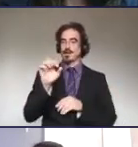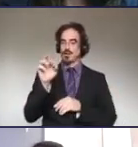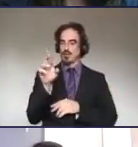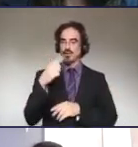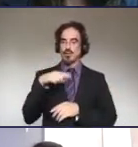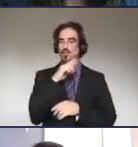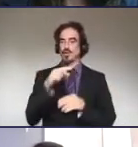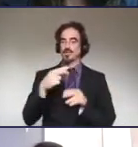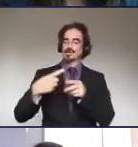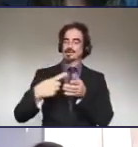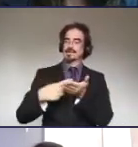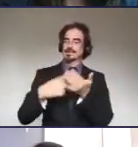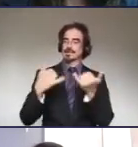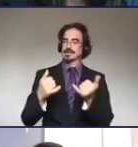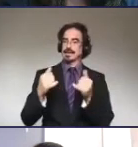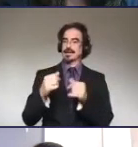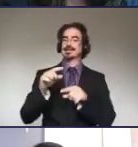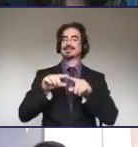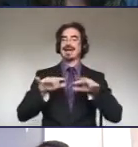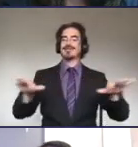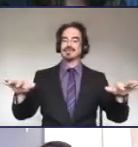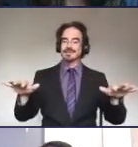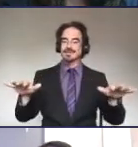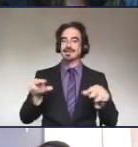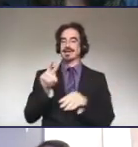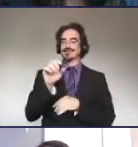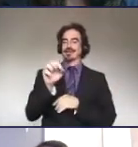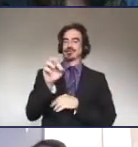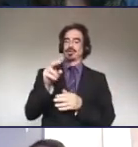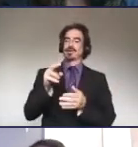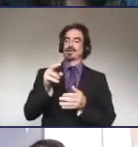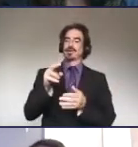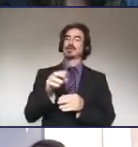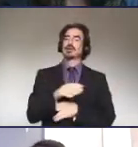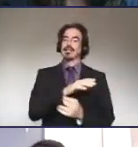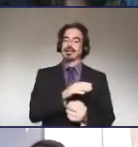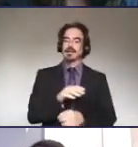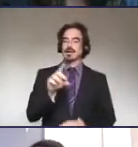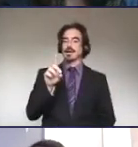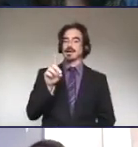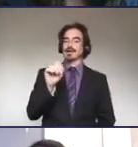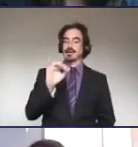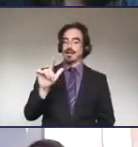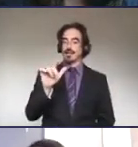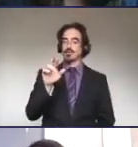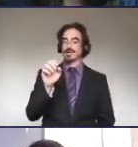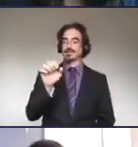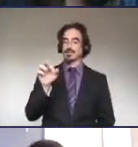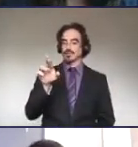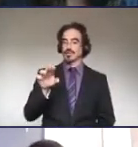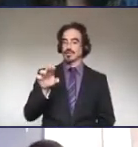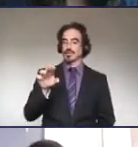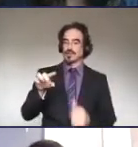disability and impairment diversity with Dr. Danielle Rastetter, an incoming first-year veterinary student at Ross University,